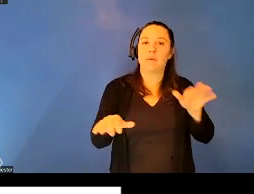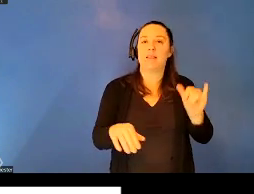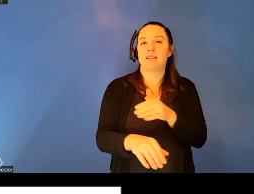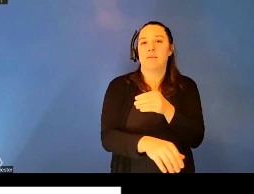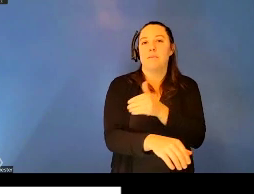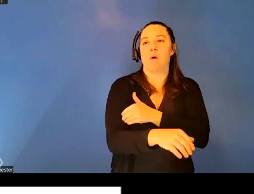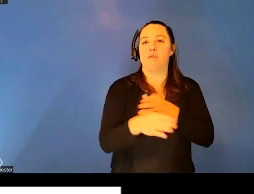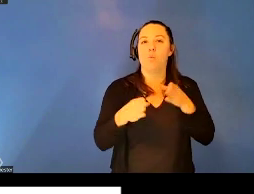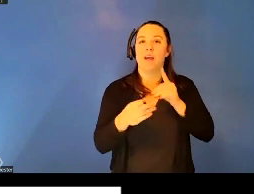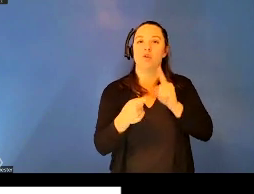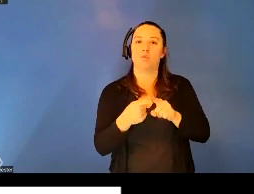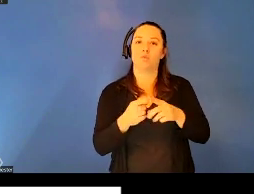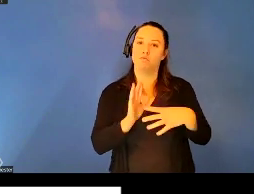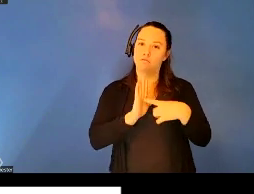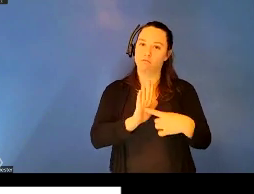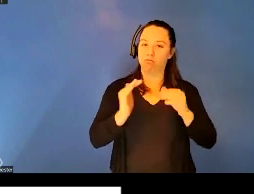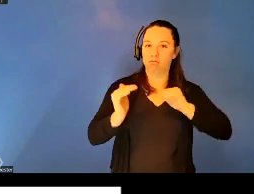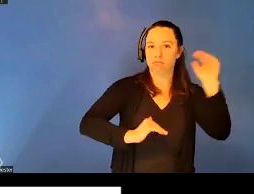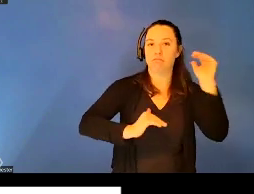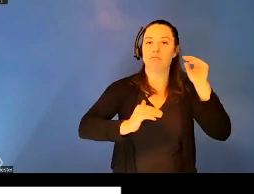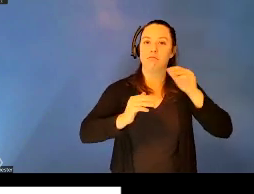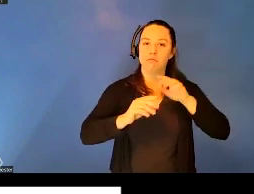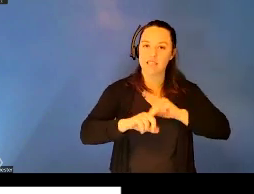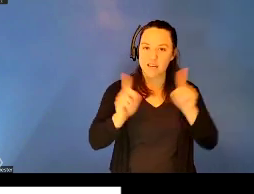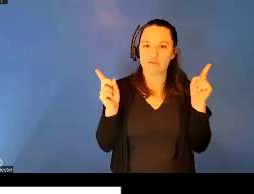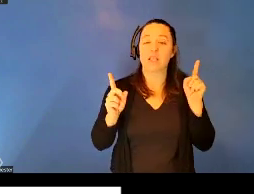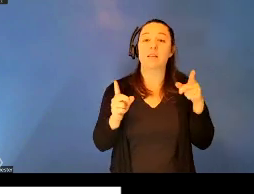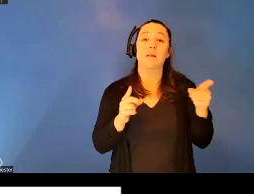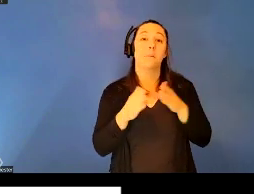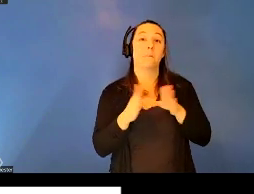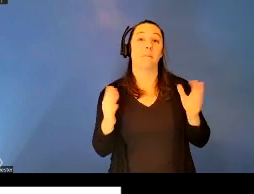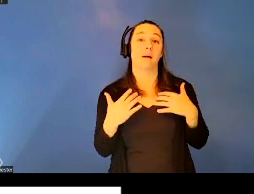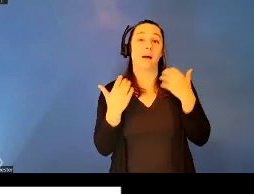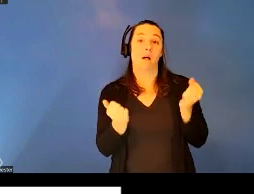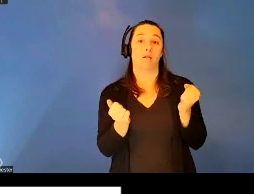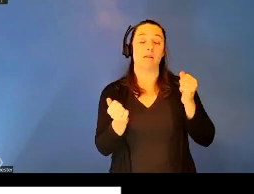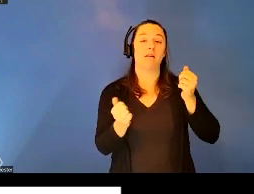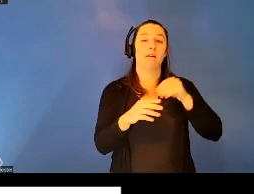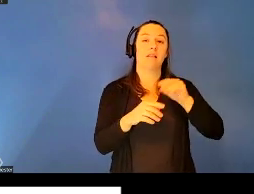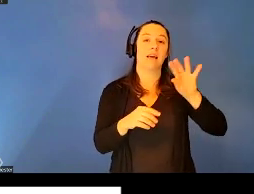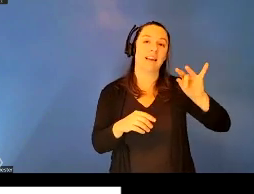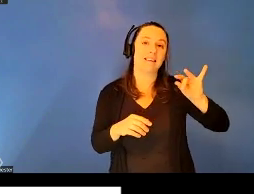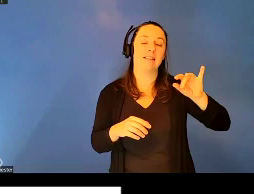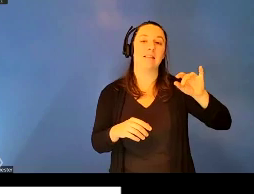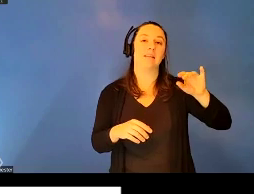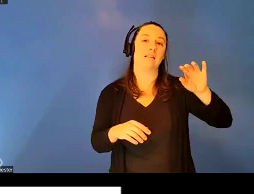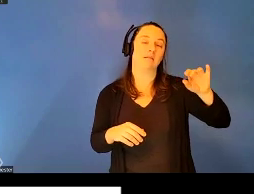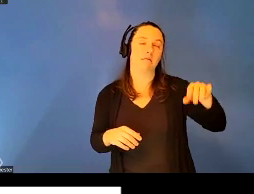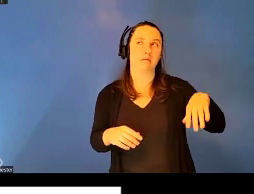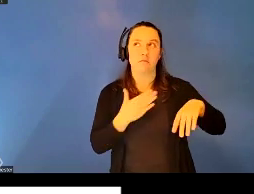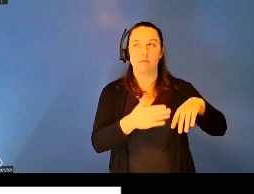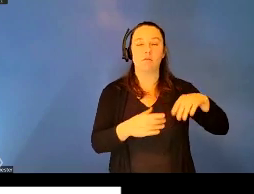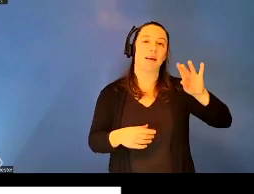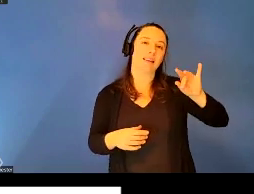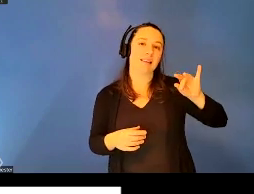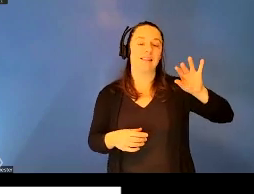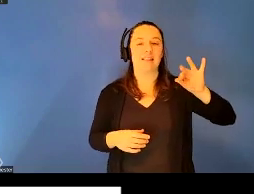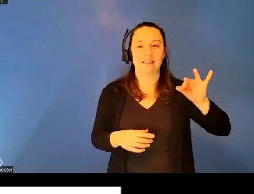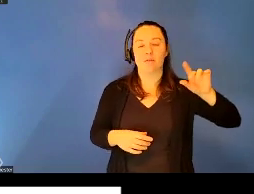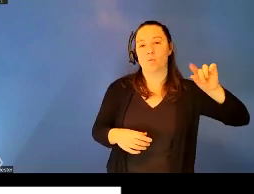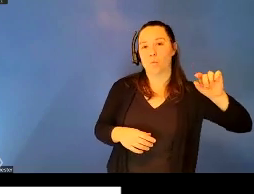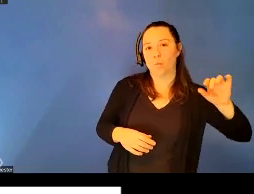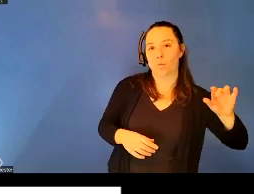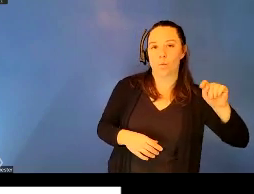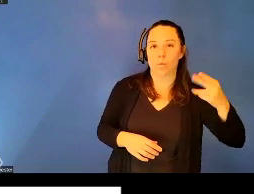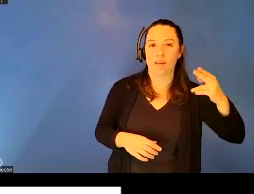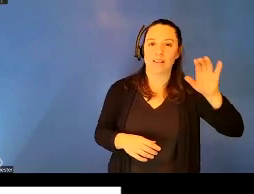Public health actors in the late 18th and 19th century, so late 18th and early, late 18th, 19th, 20th centuries believe that a